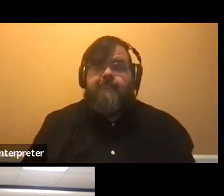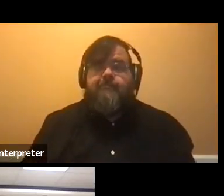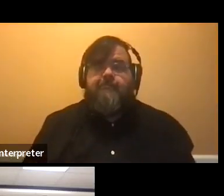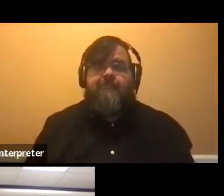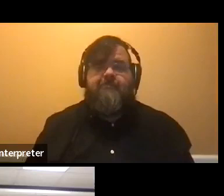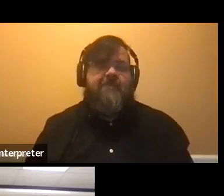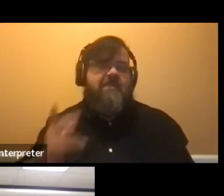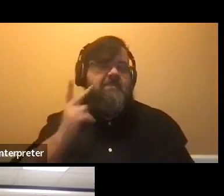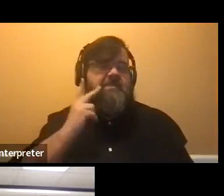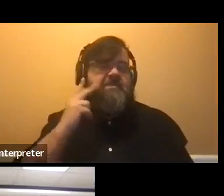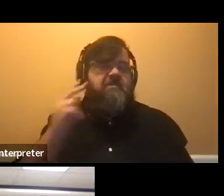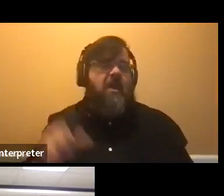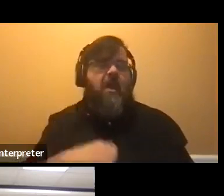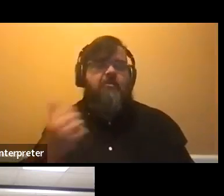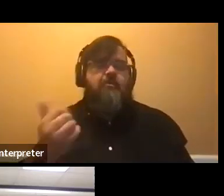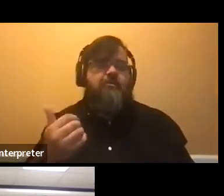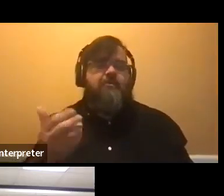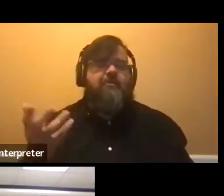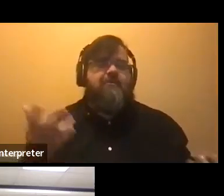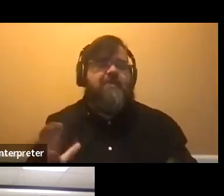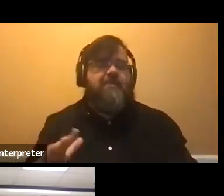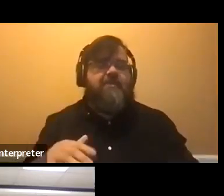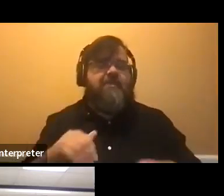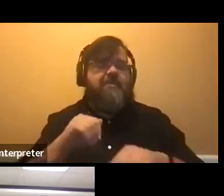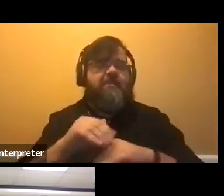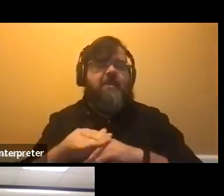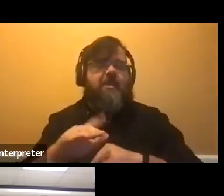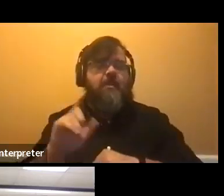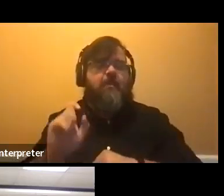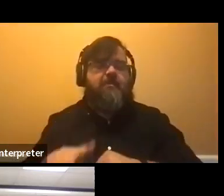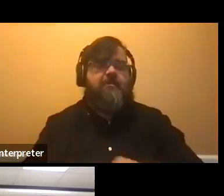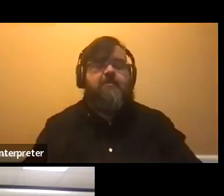other pre-submitted questions that we had. Um,